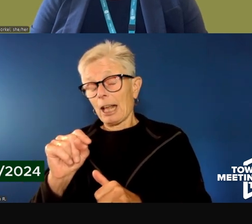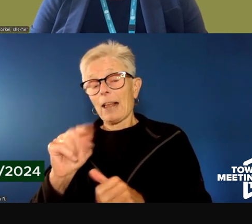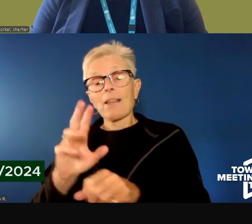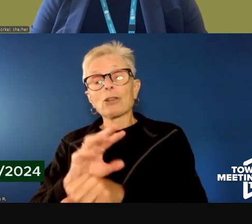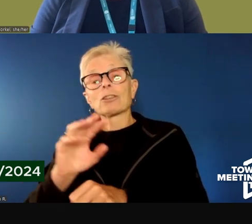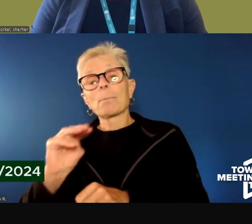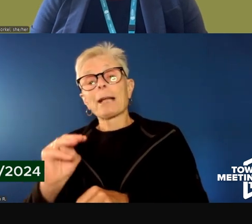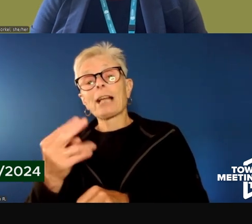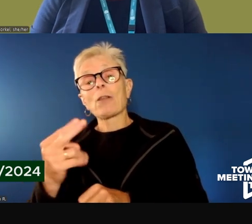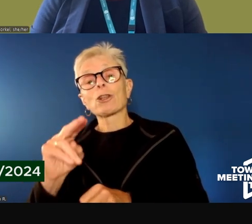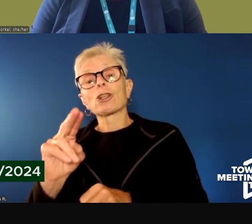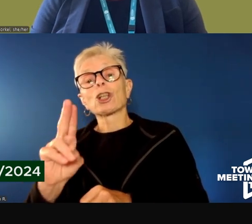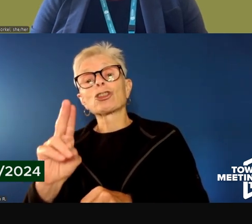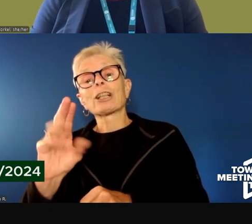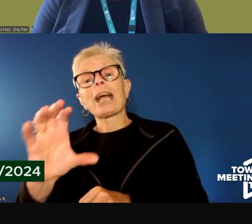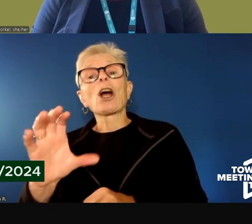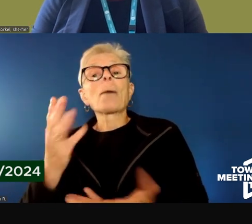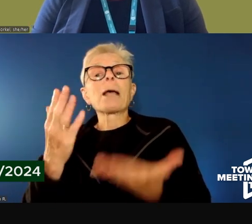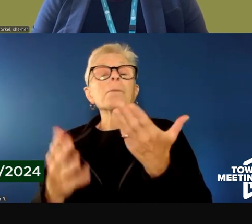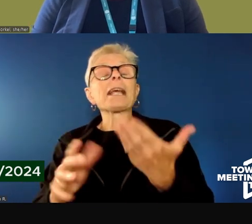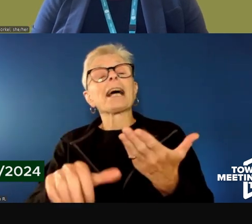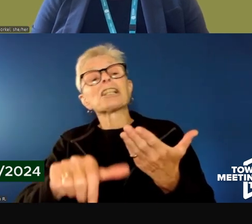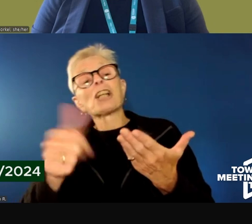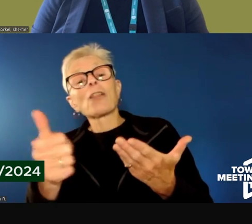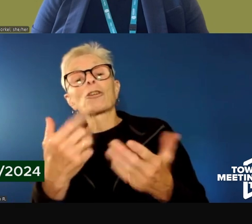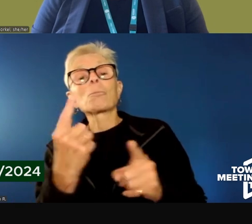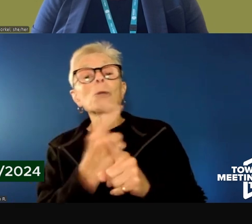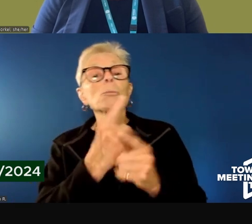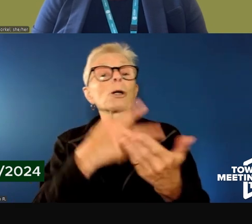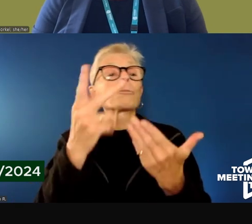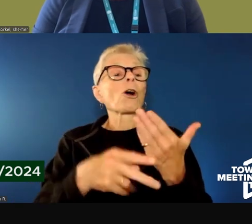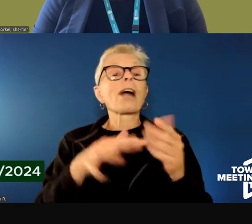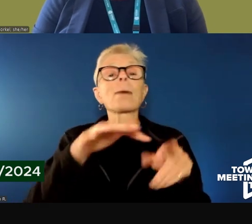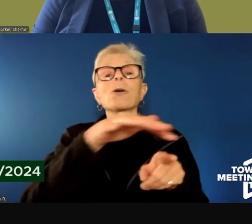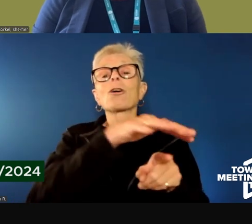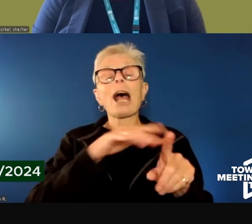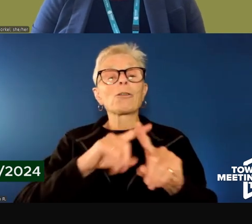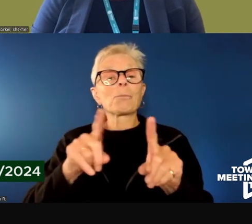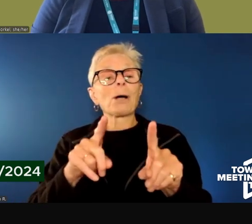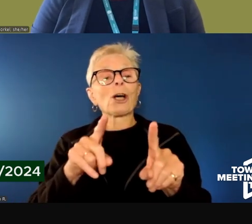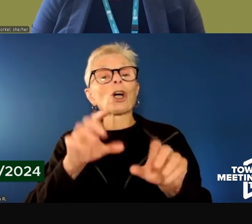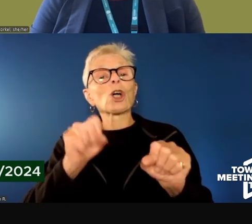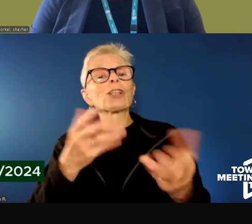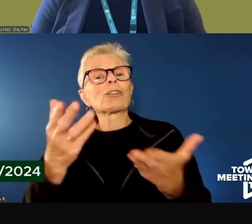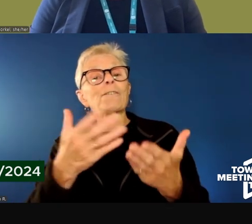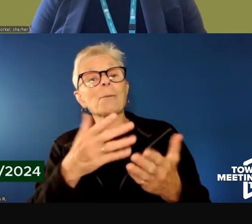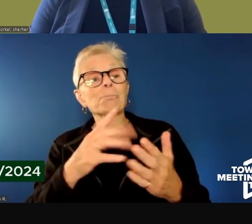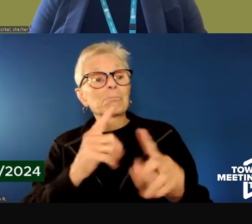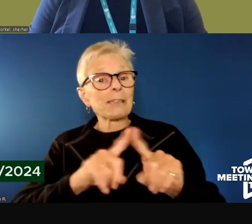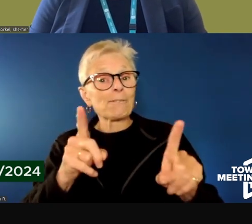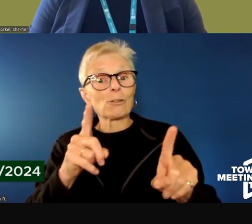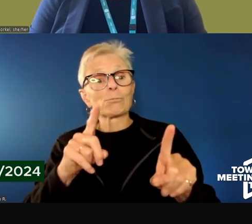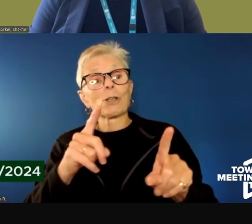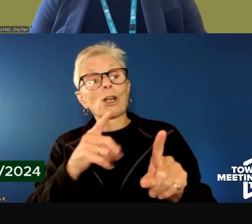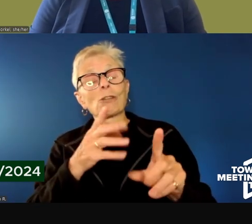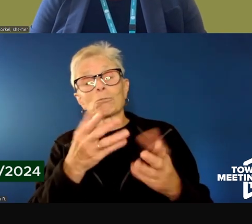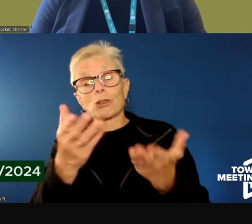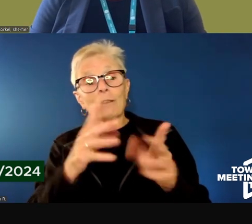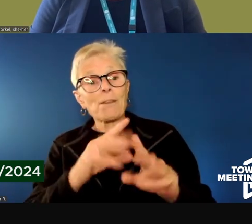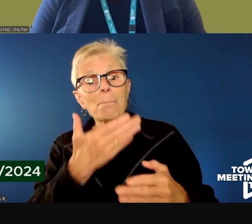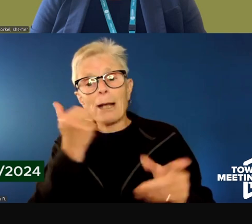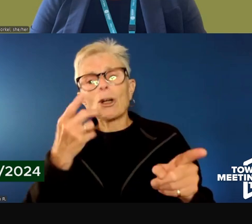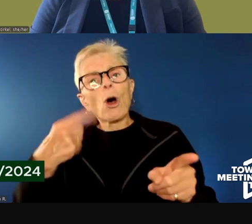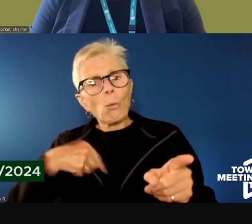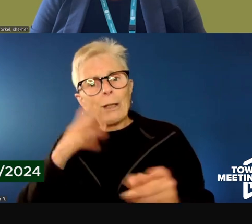where there may have been a different resource that was appropriate or might have served them differently or better, we will help them